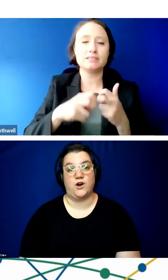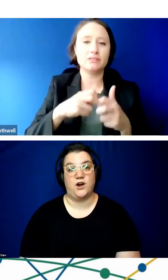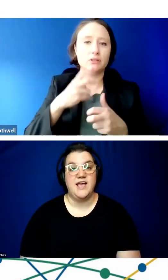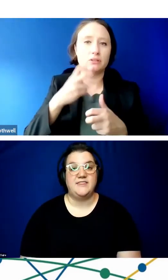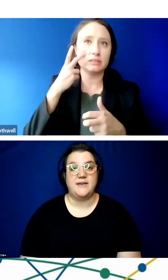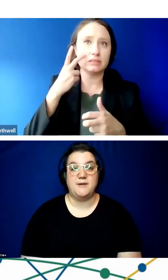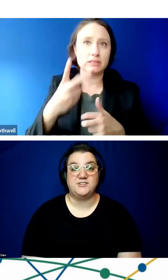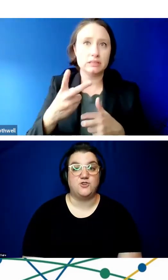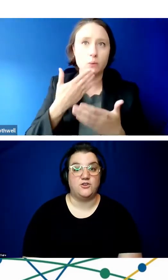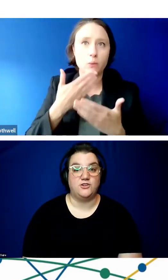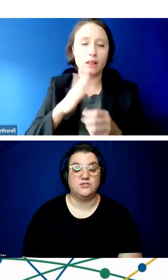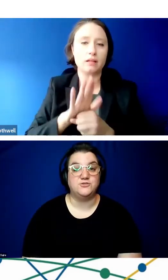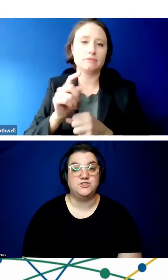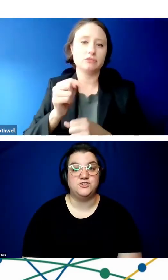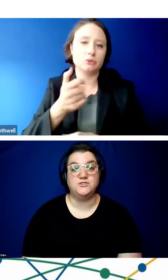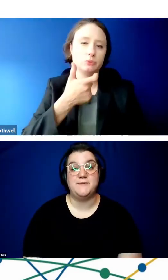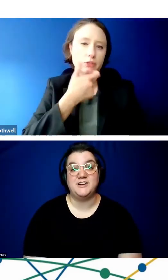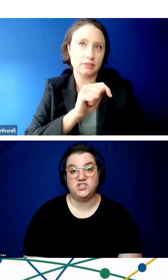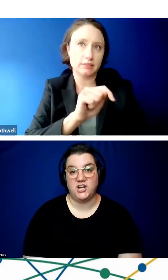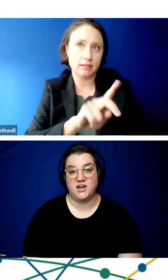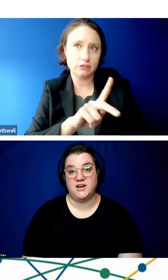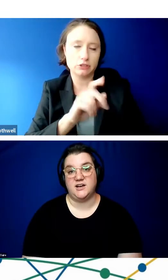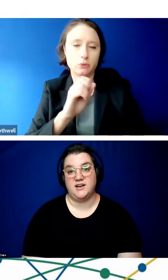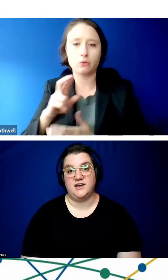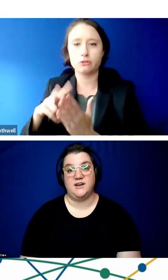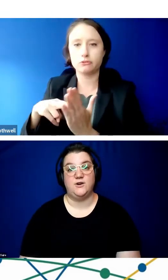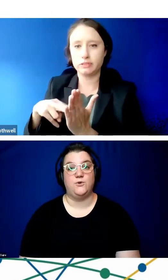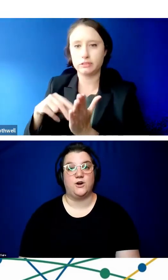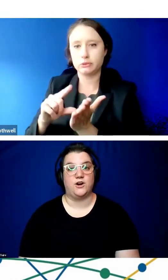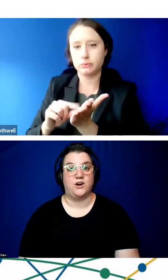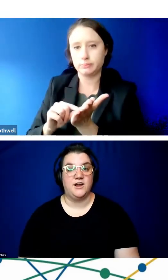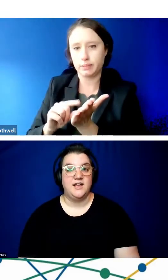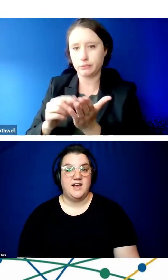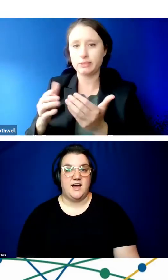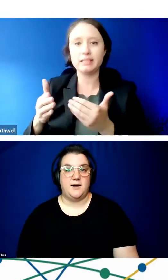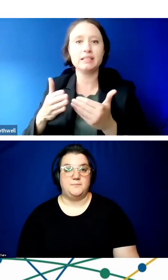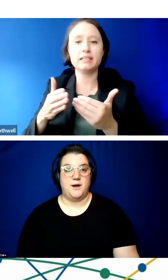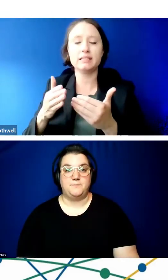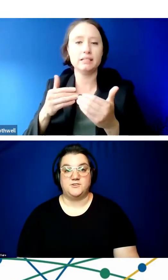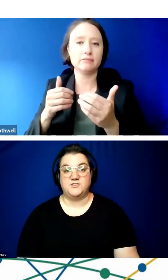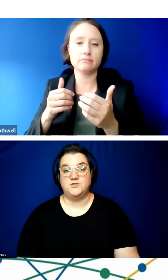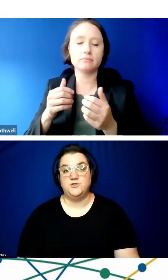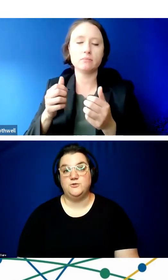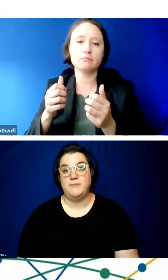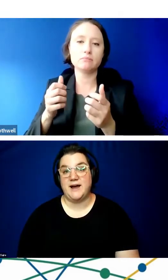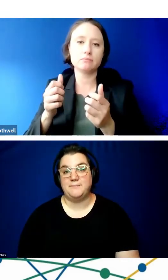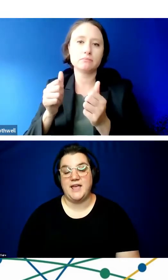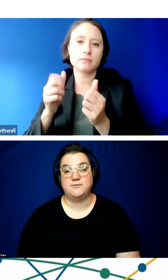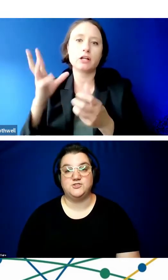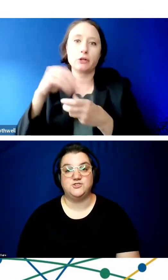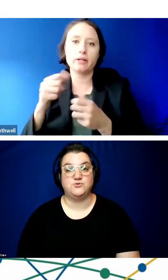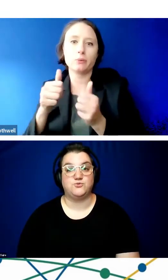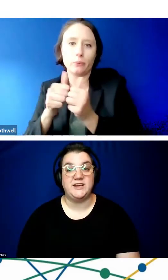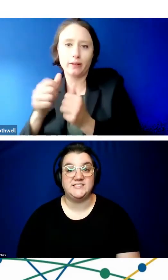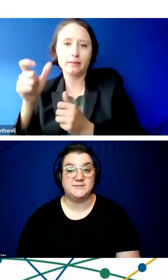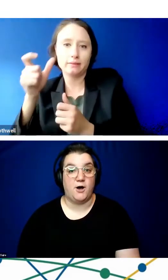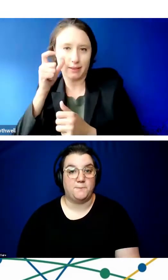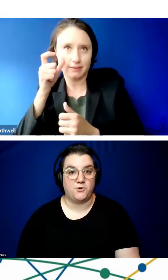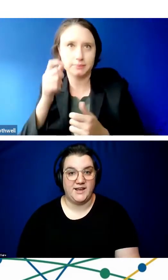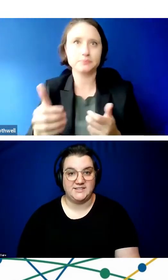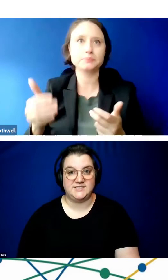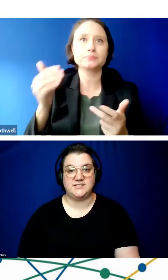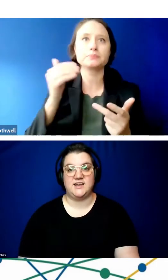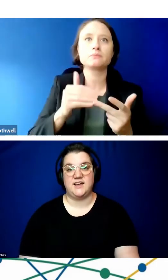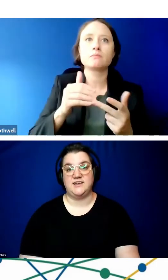or they may struggle due to dementia or a person who may not be able to read